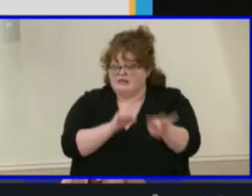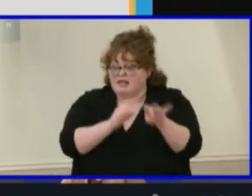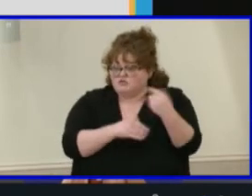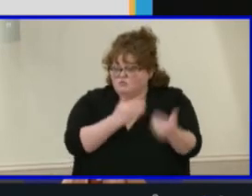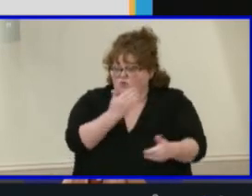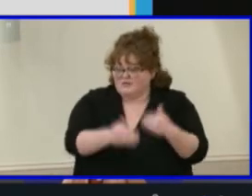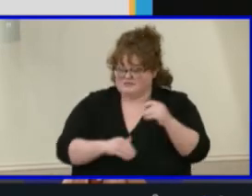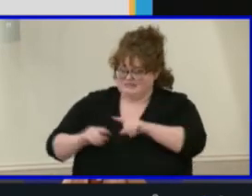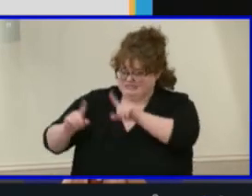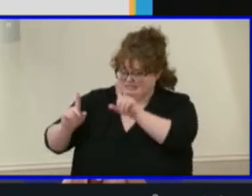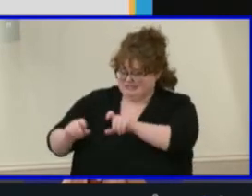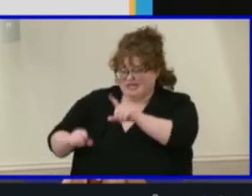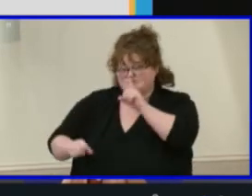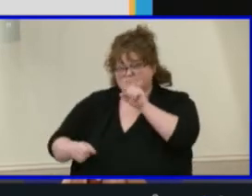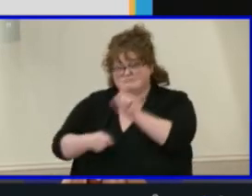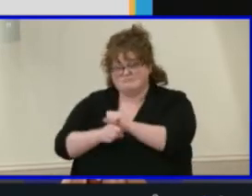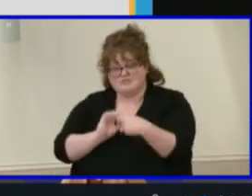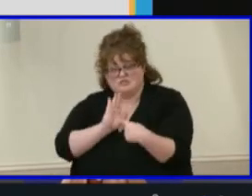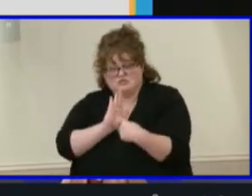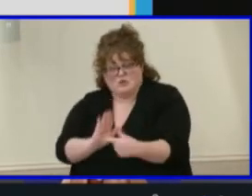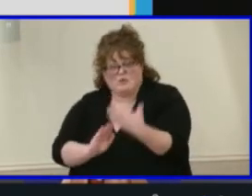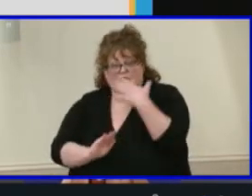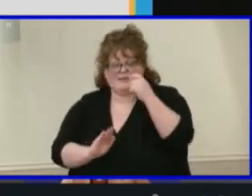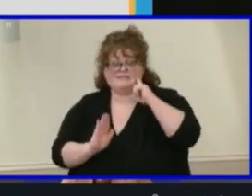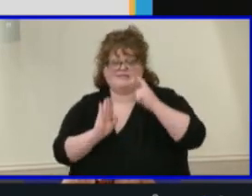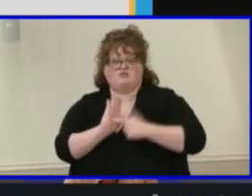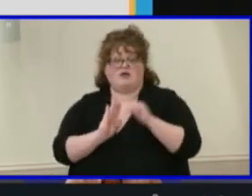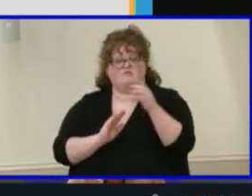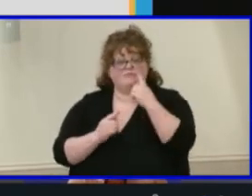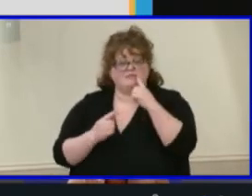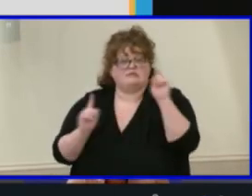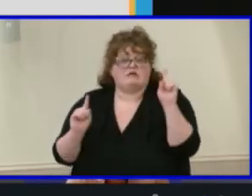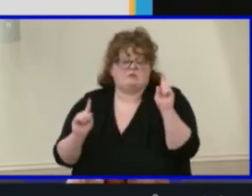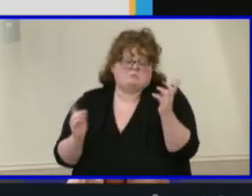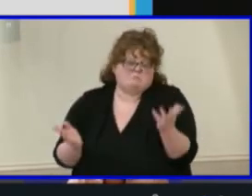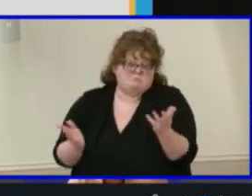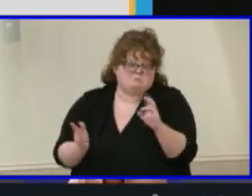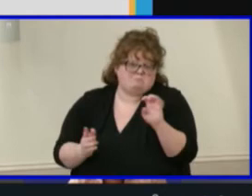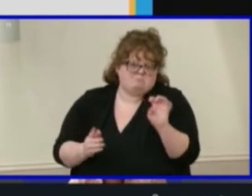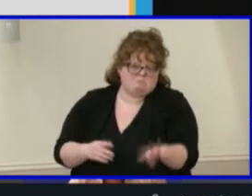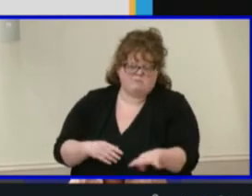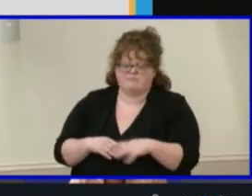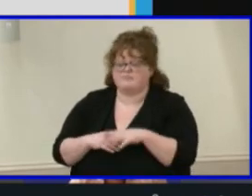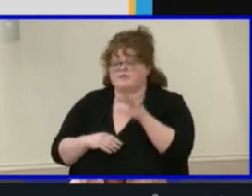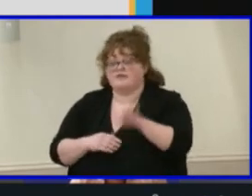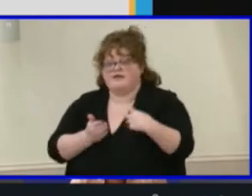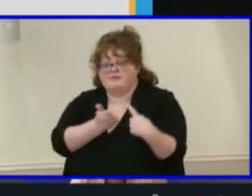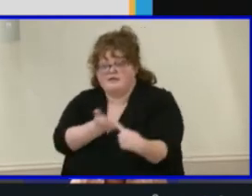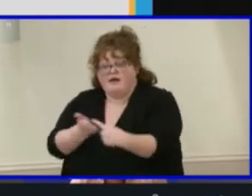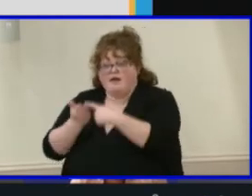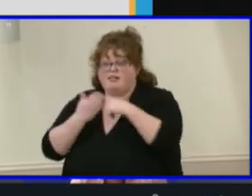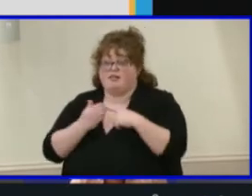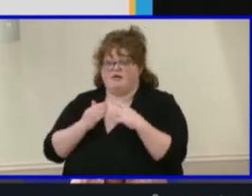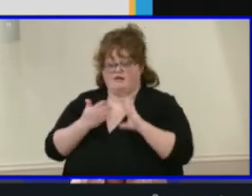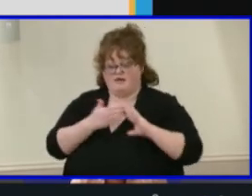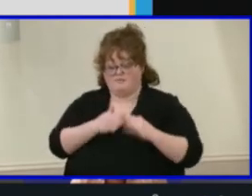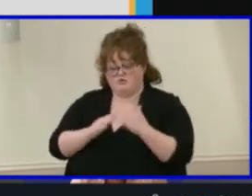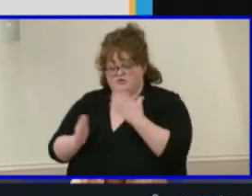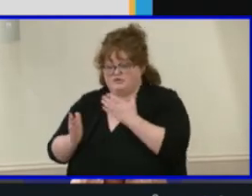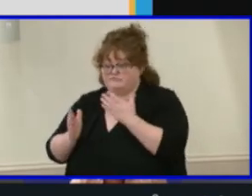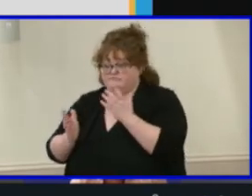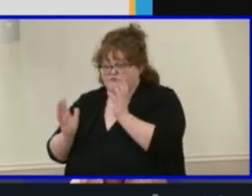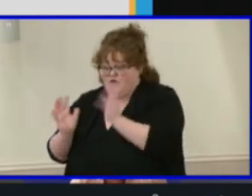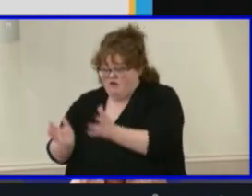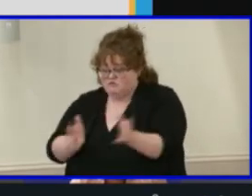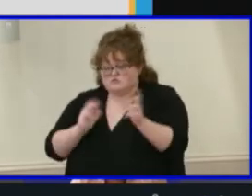success at Maggie L. Walker Governor's School. That dialogue and greater community conversation is ongoing. The Maggie L. Walker